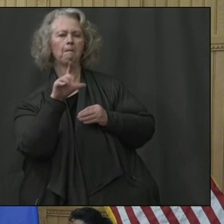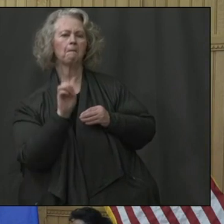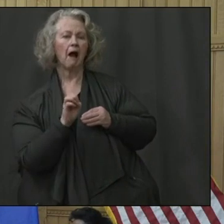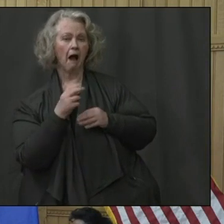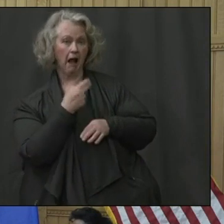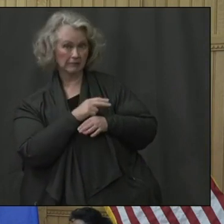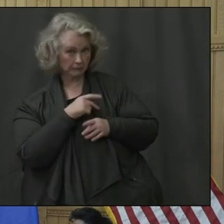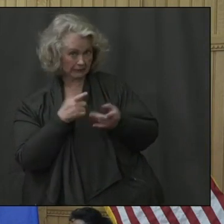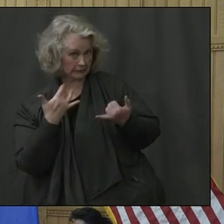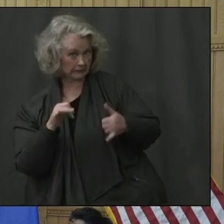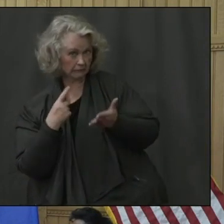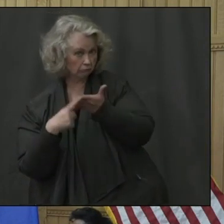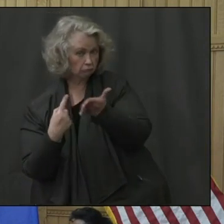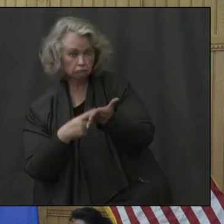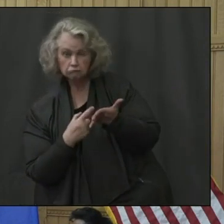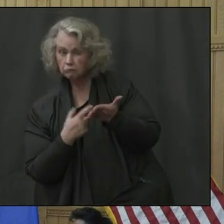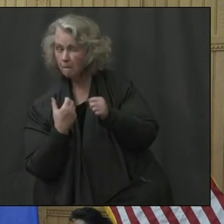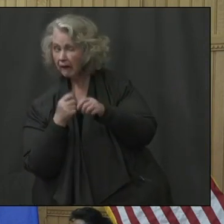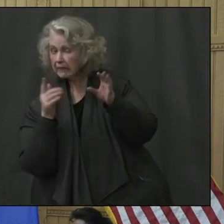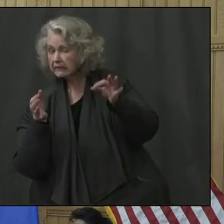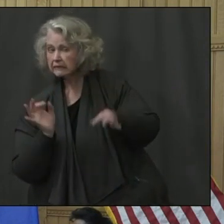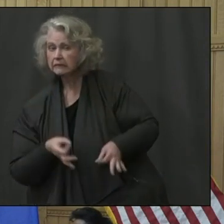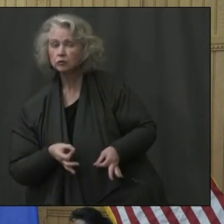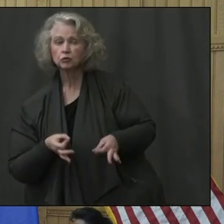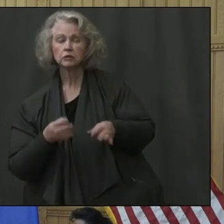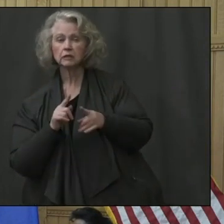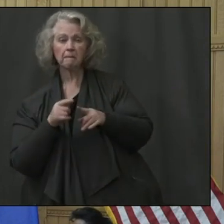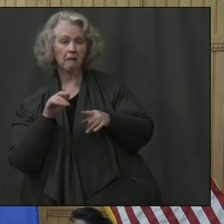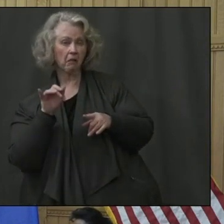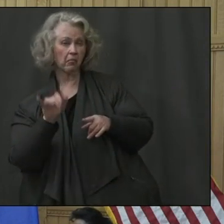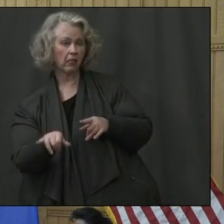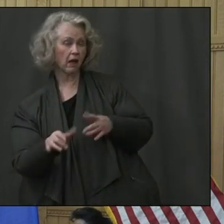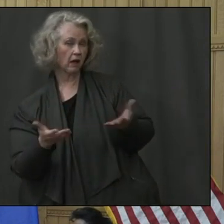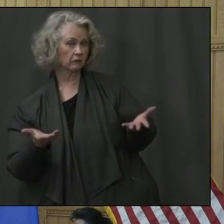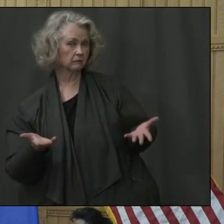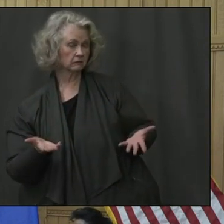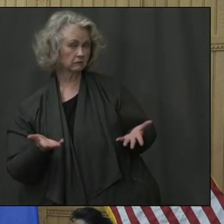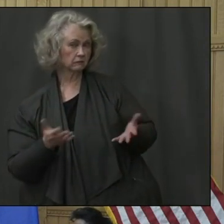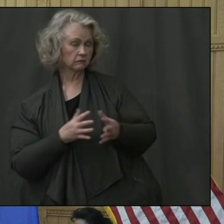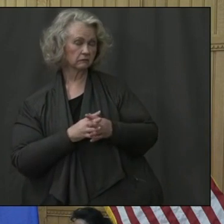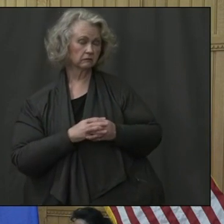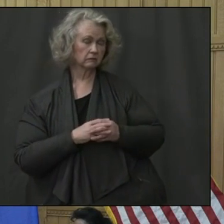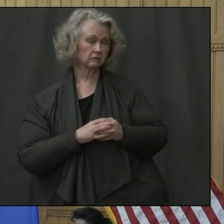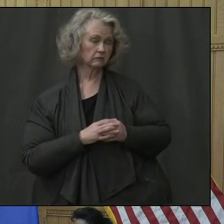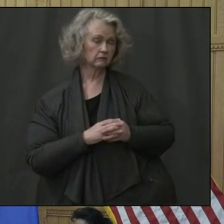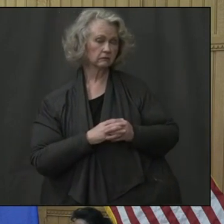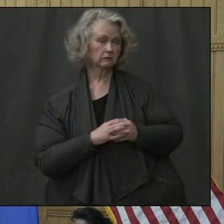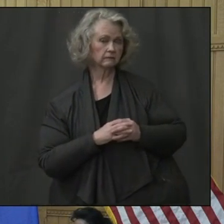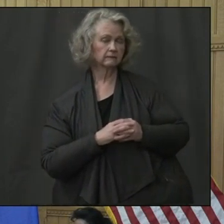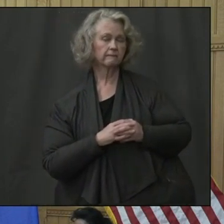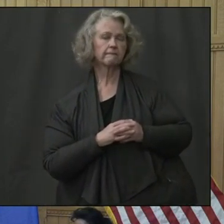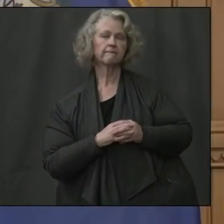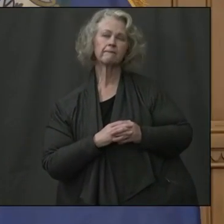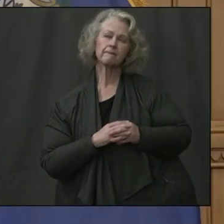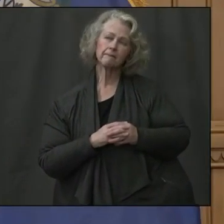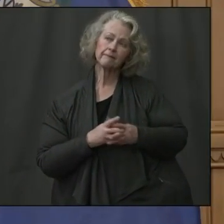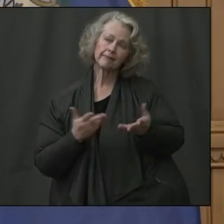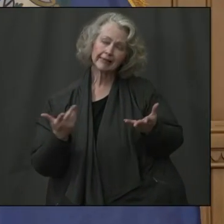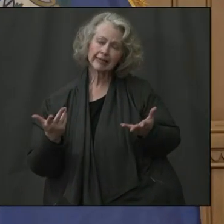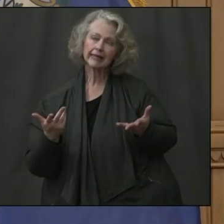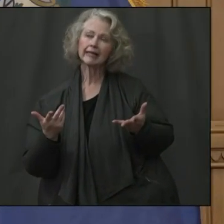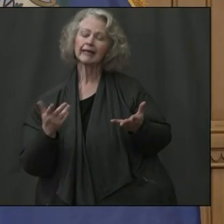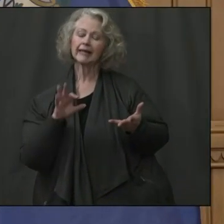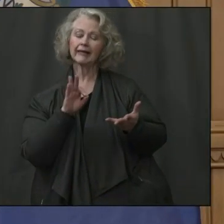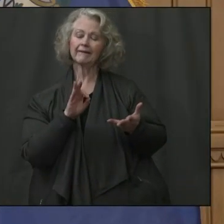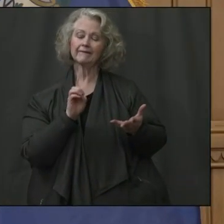communication or decisions yet made on any more of those additional resources? All I can tell you is